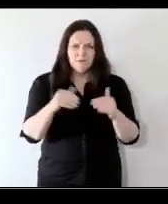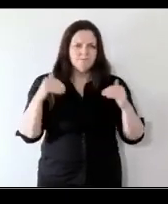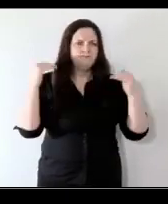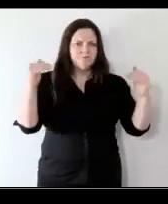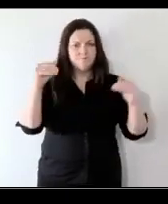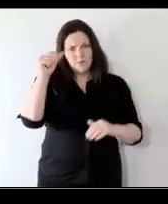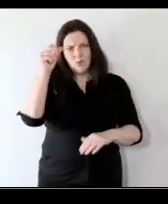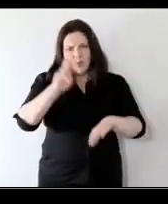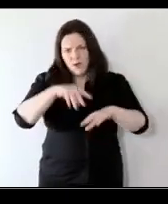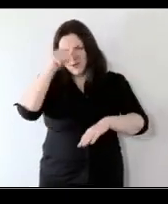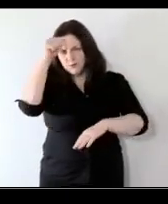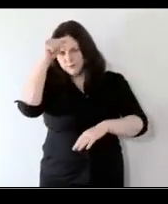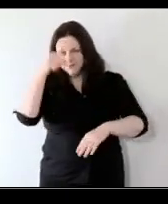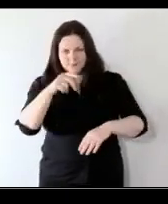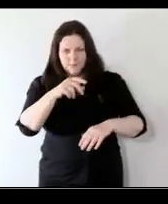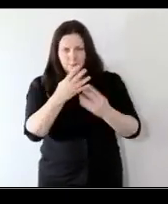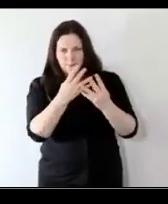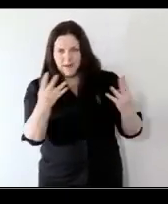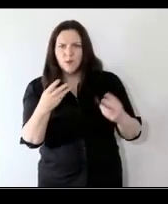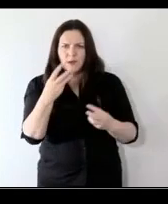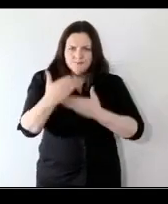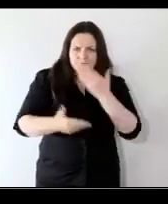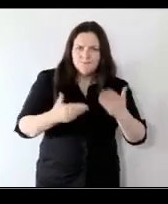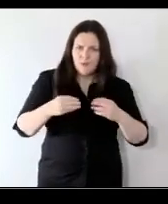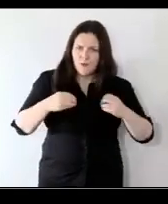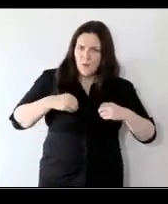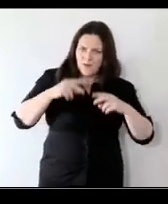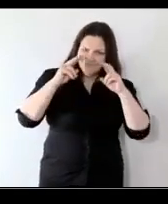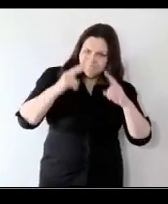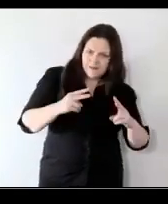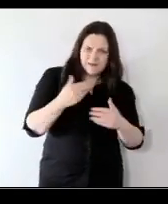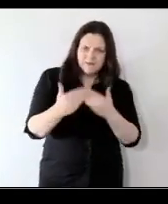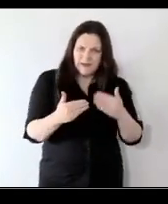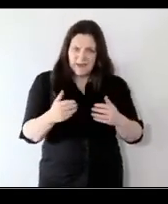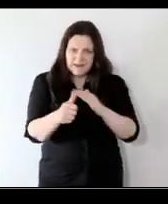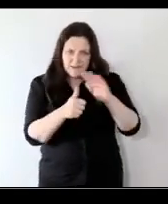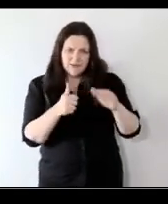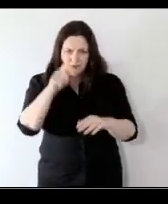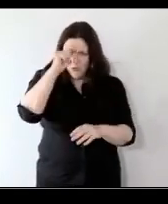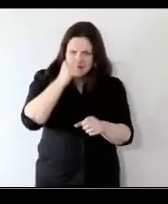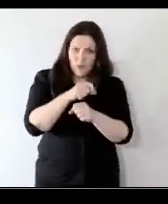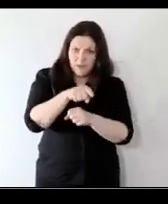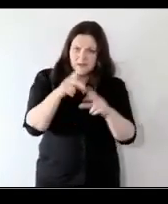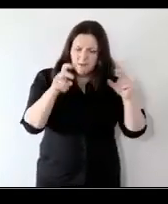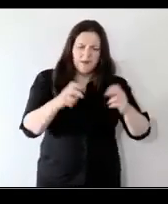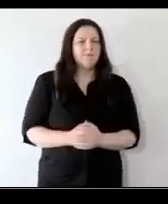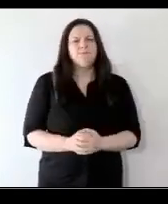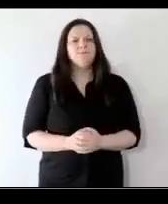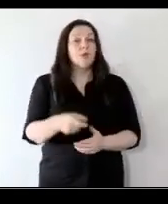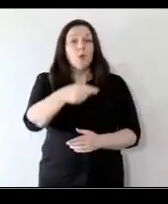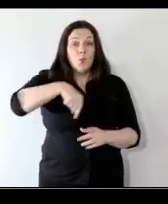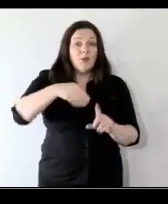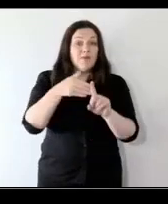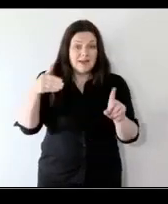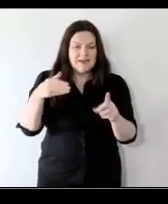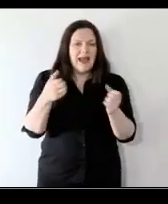joining us today who are going to bring their unique perspectives, experience and thoughts on this topic. Now we do recognise